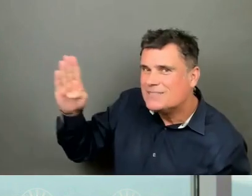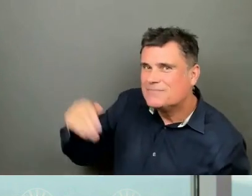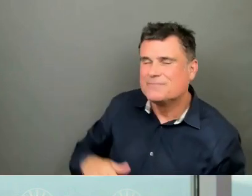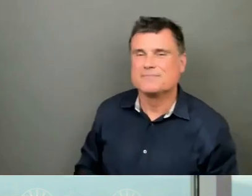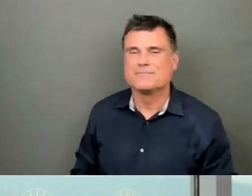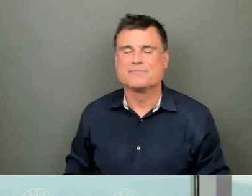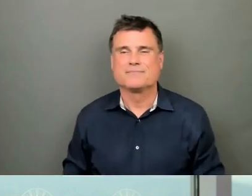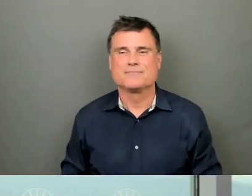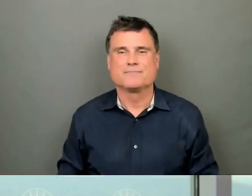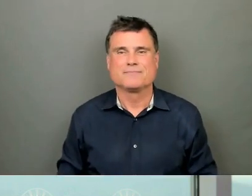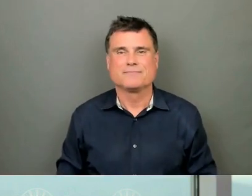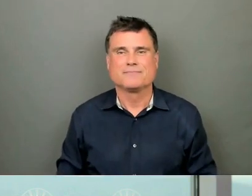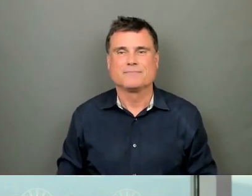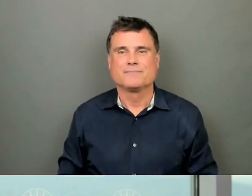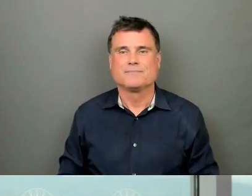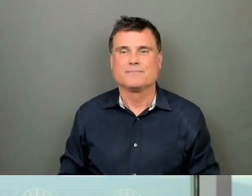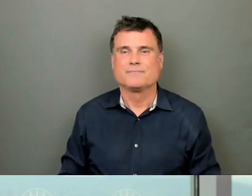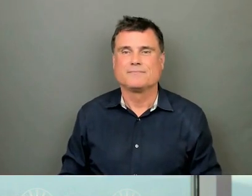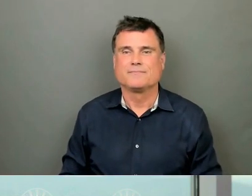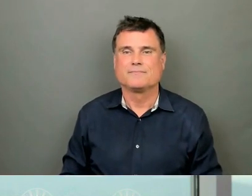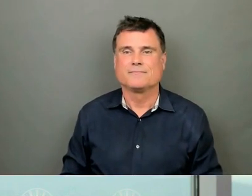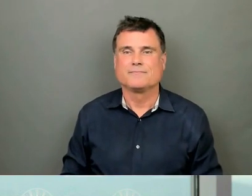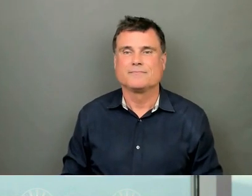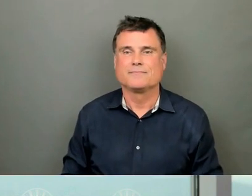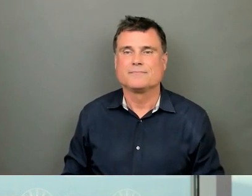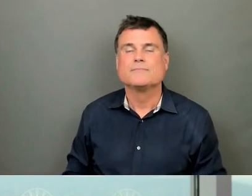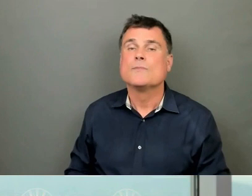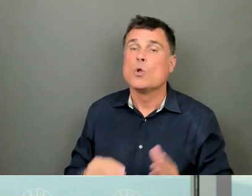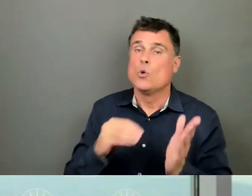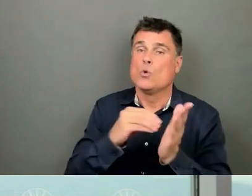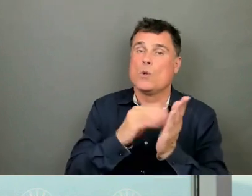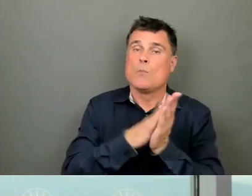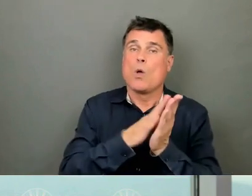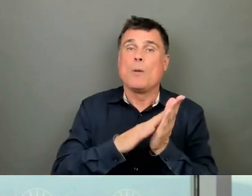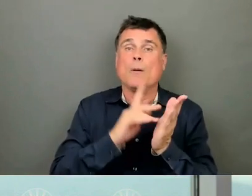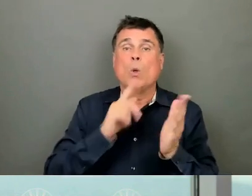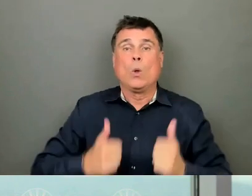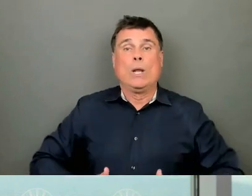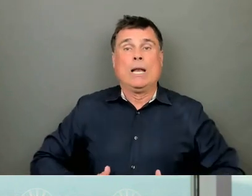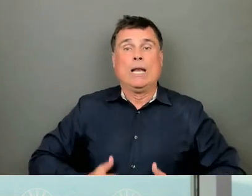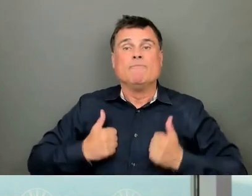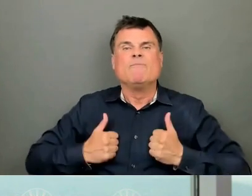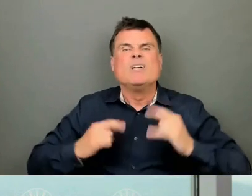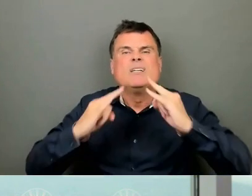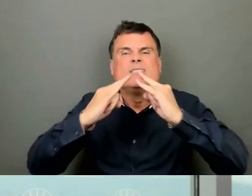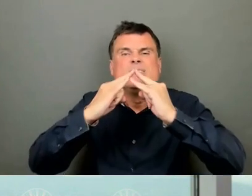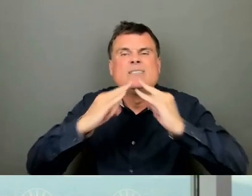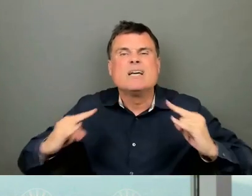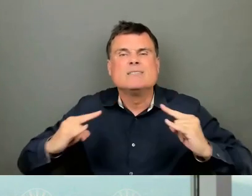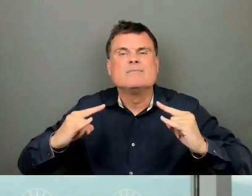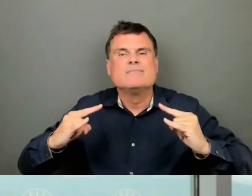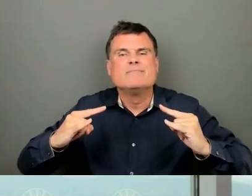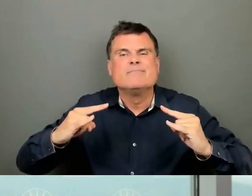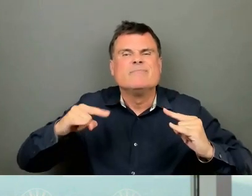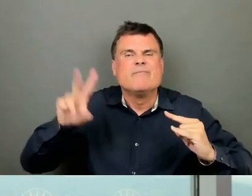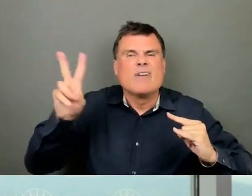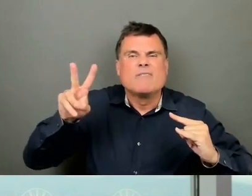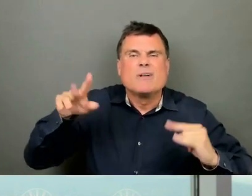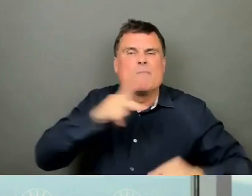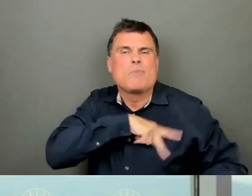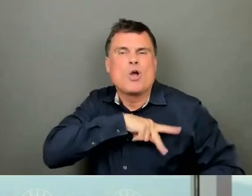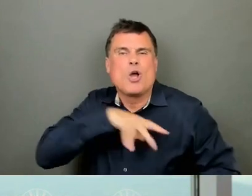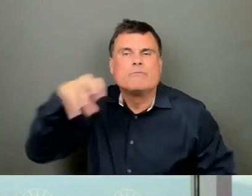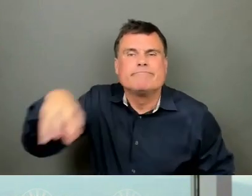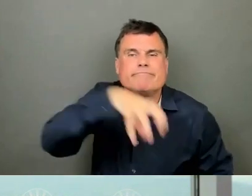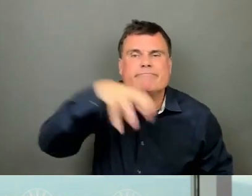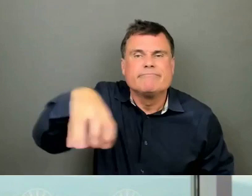Hi. We have reports from people living in the Crab Park in Vancouver who say evictions efforts have started this